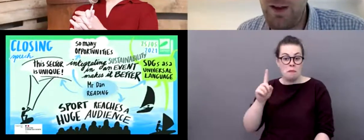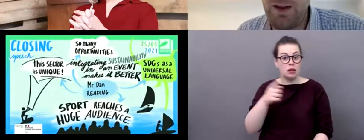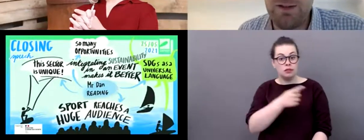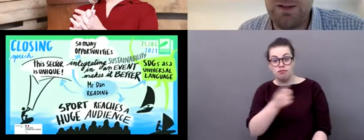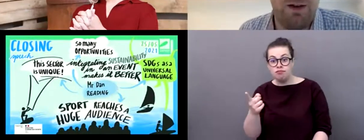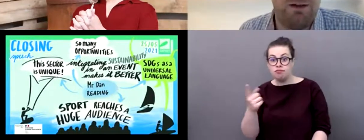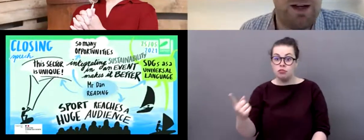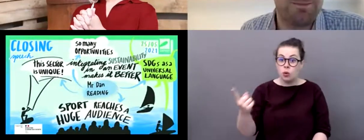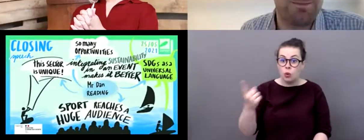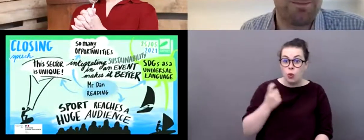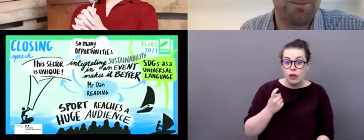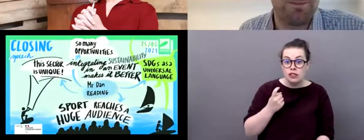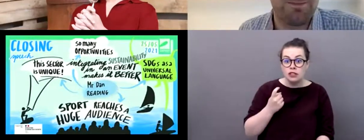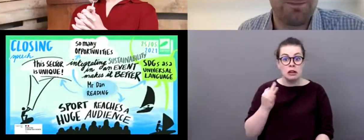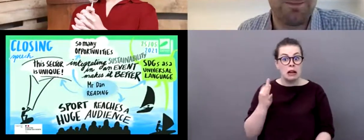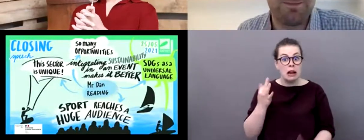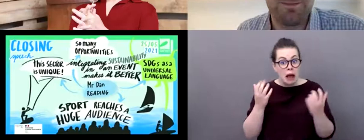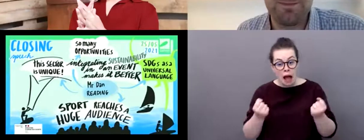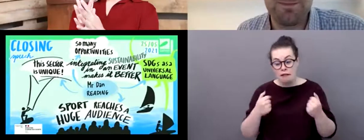if, uh, if there are any.